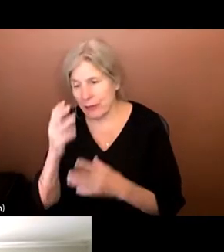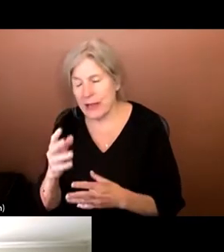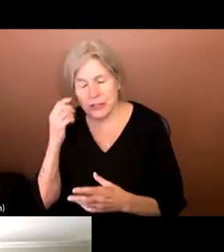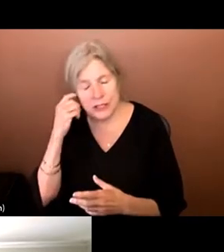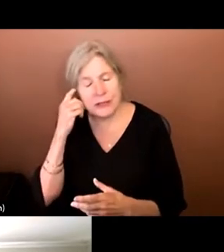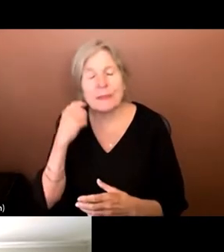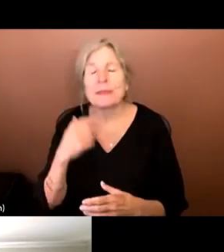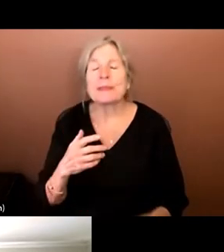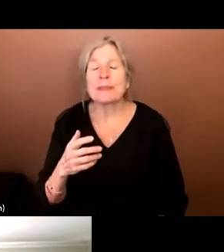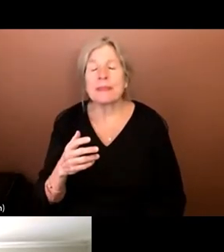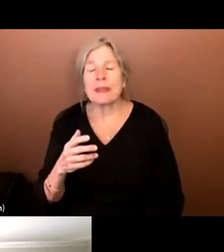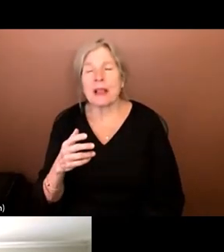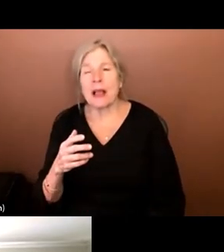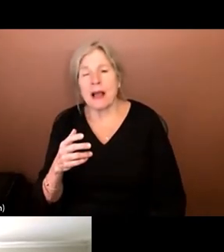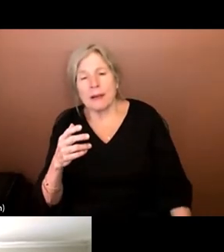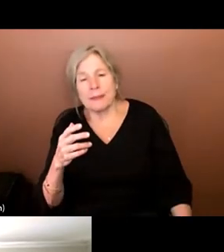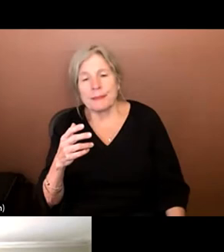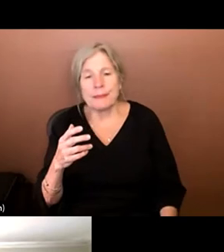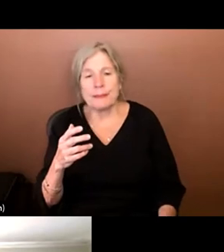if you want.